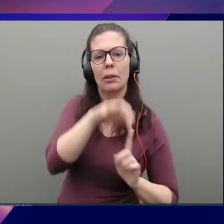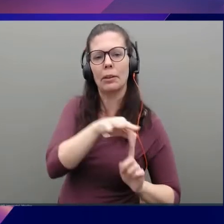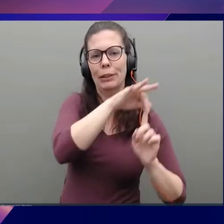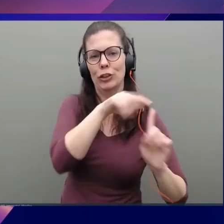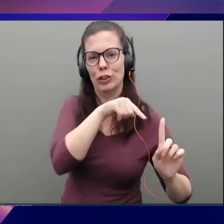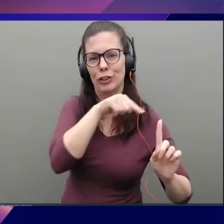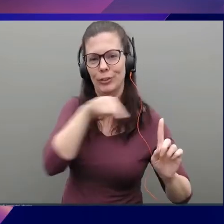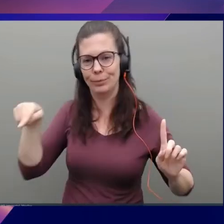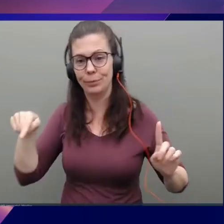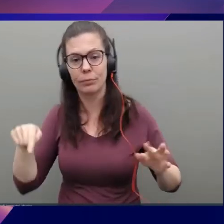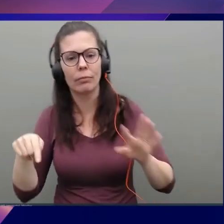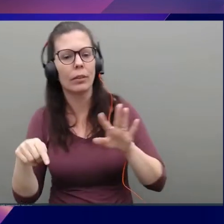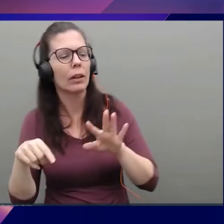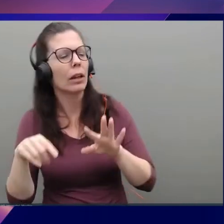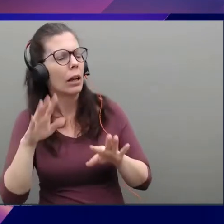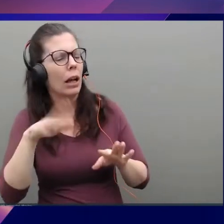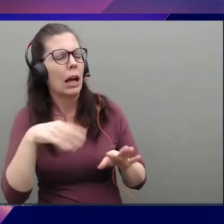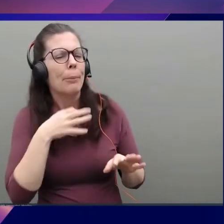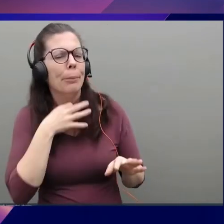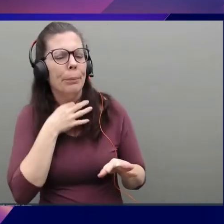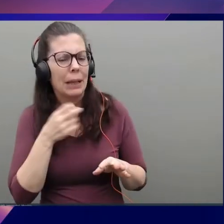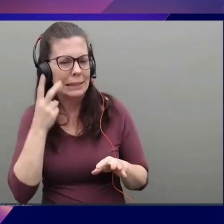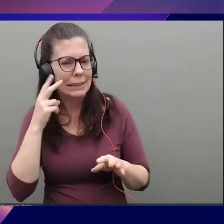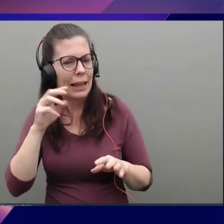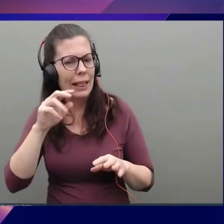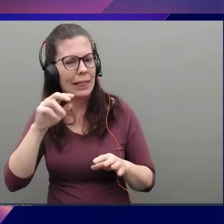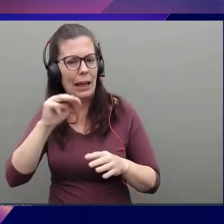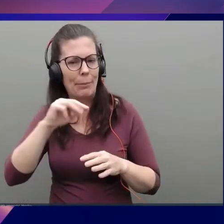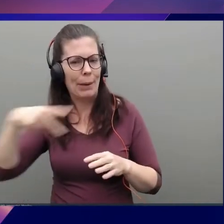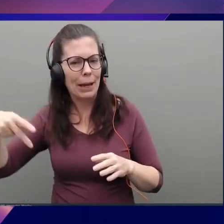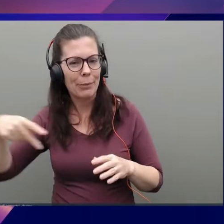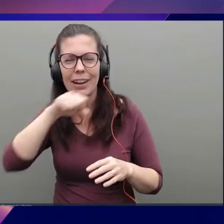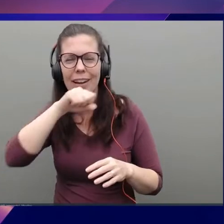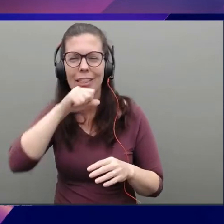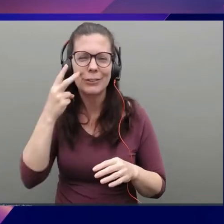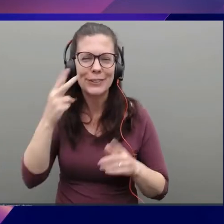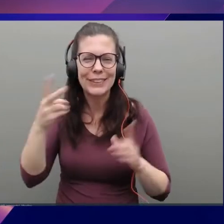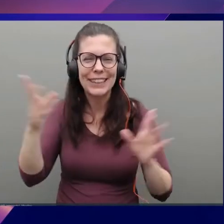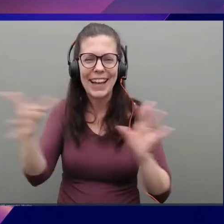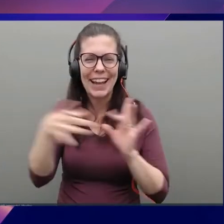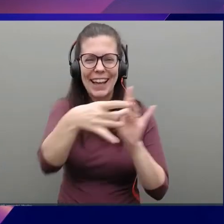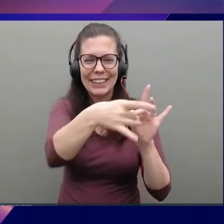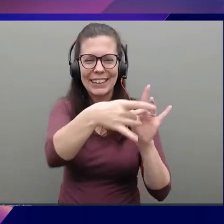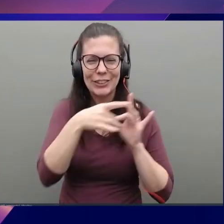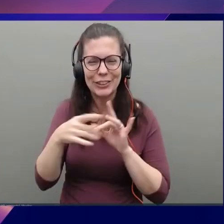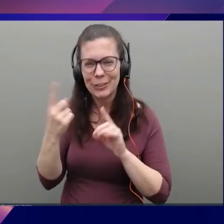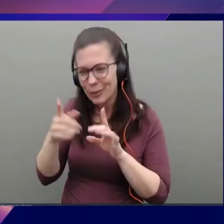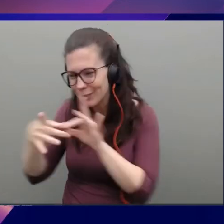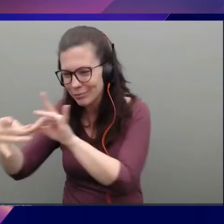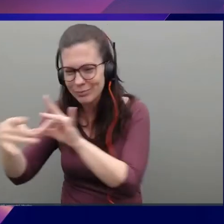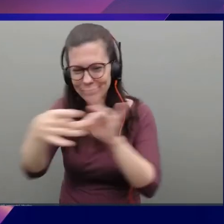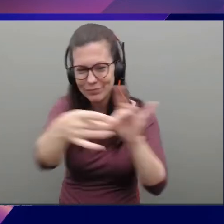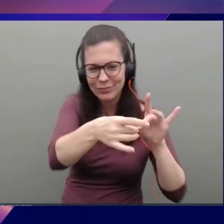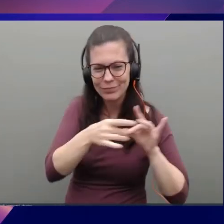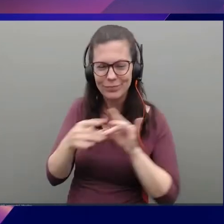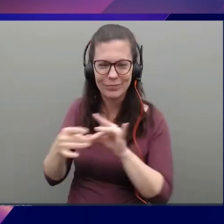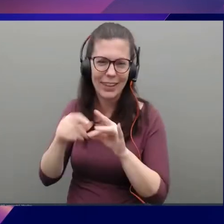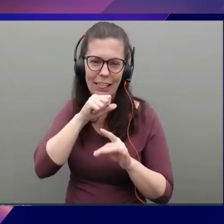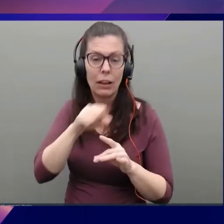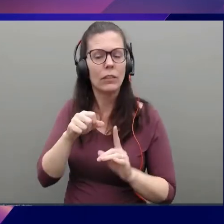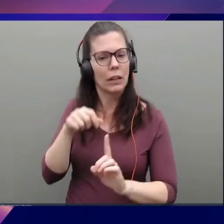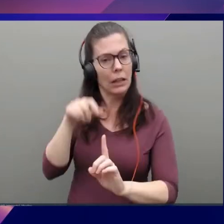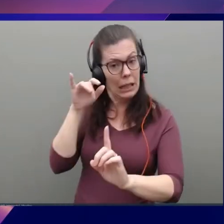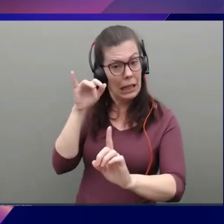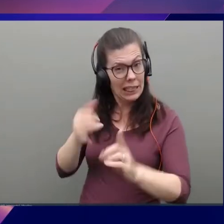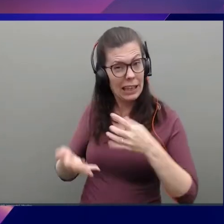topology graph, it's lovely. I love seeing all these connections from one component to another. Does this have an